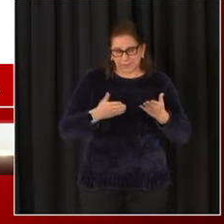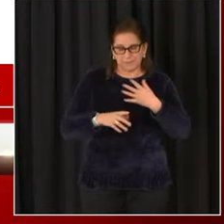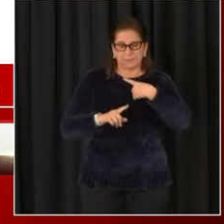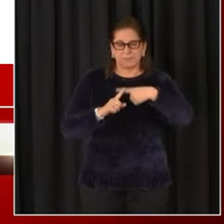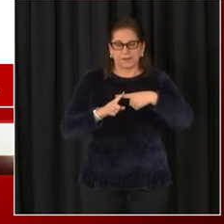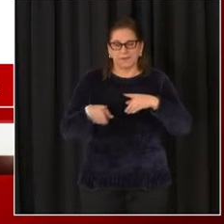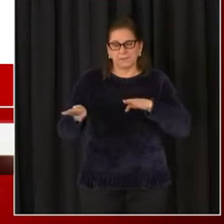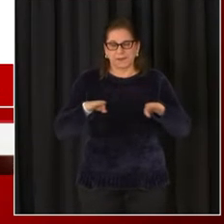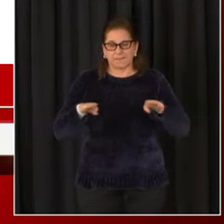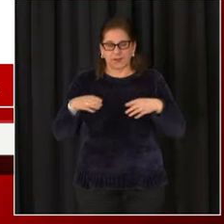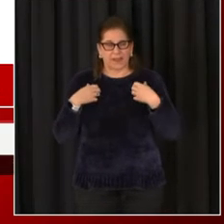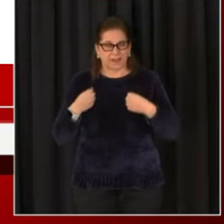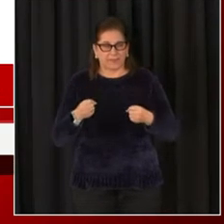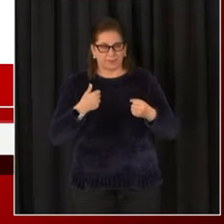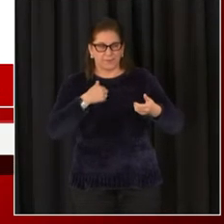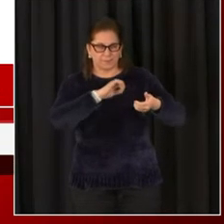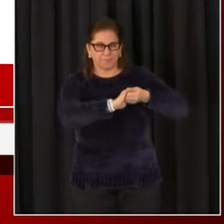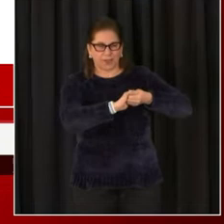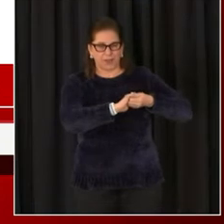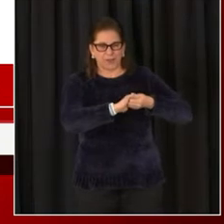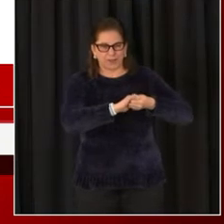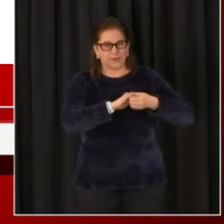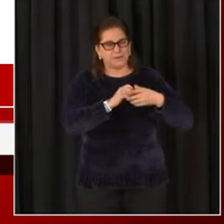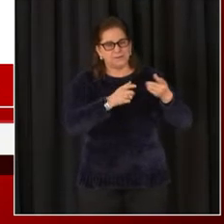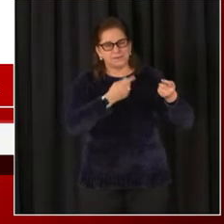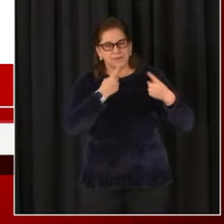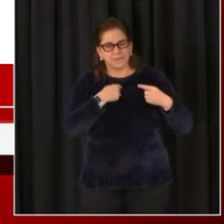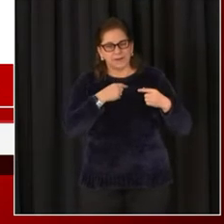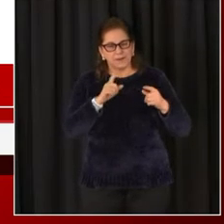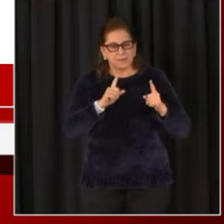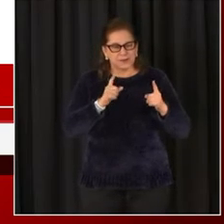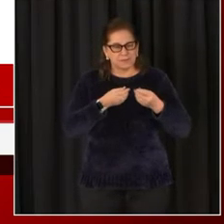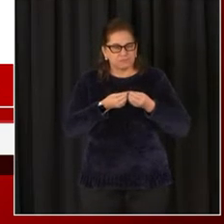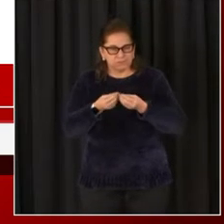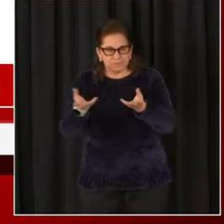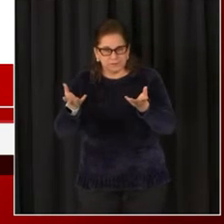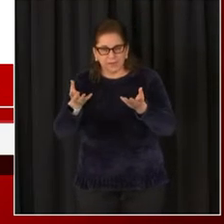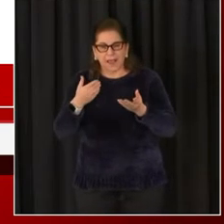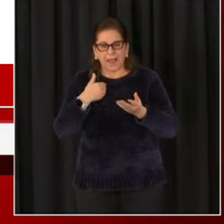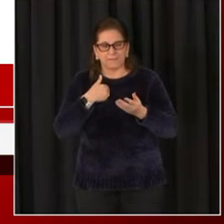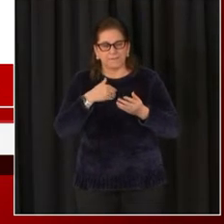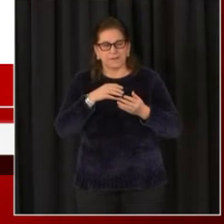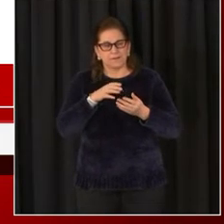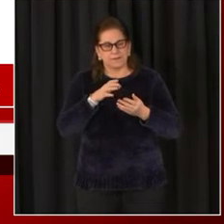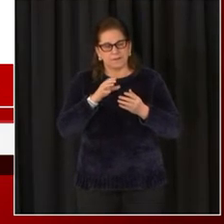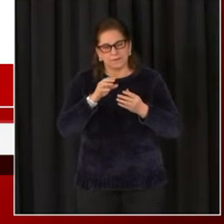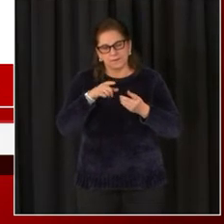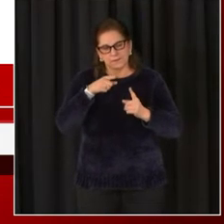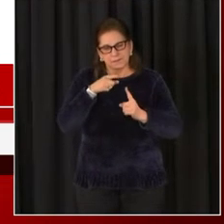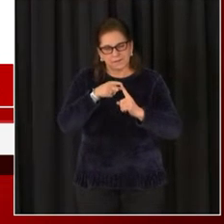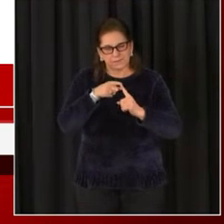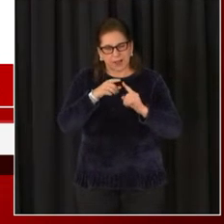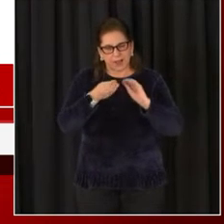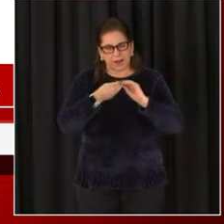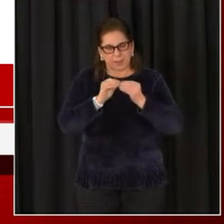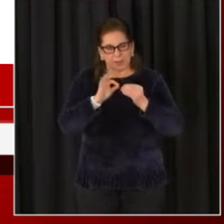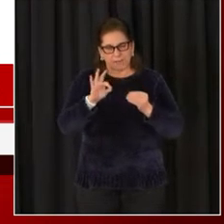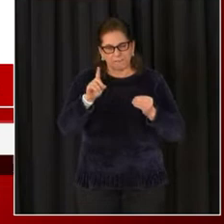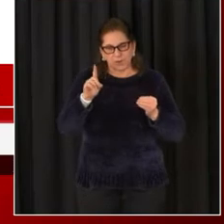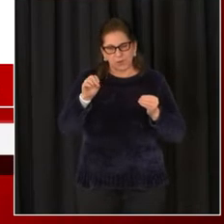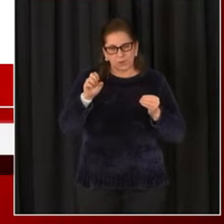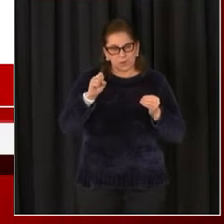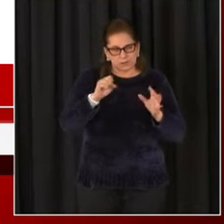previously highlighted, we have dedicated doses of the vaccine and partnerships with health care